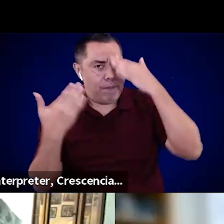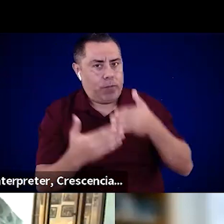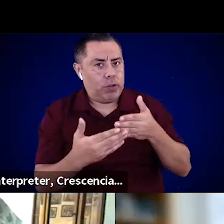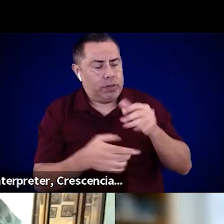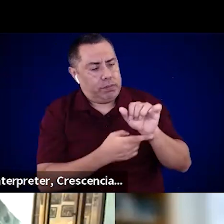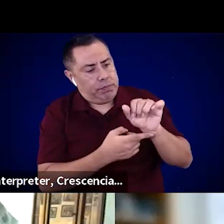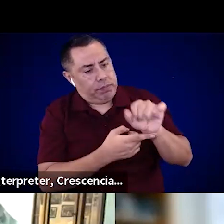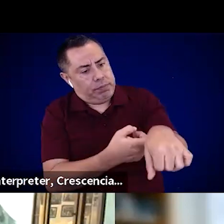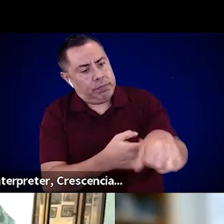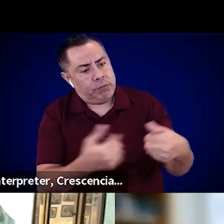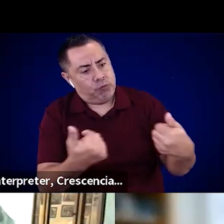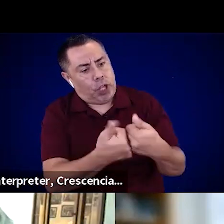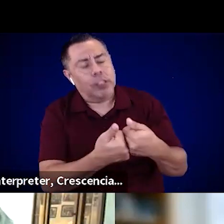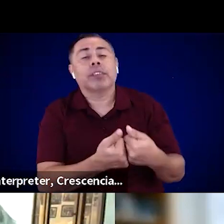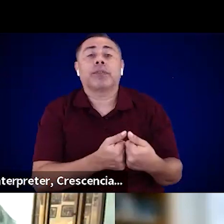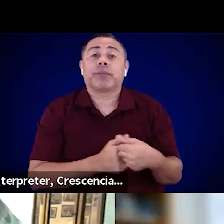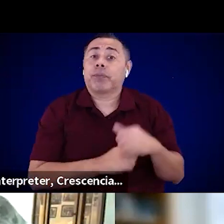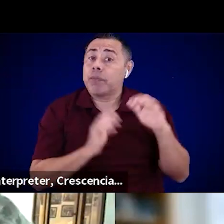our community partners.